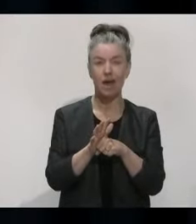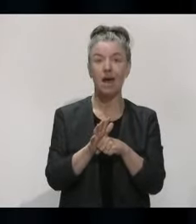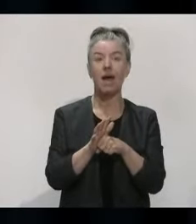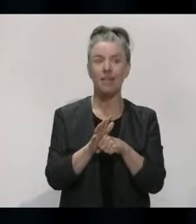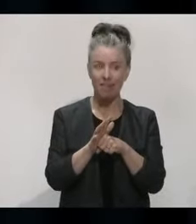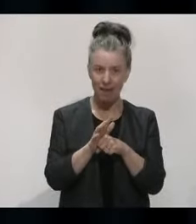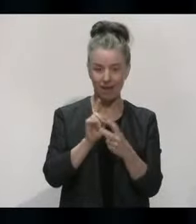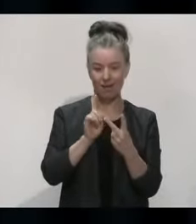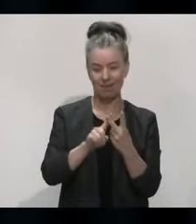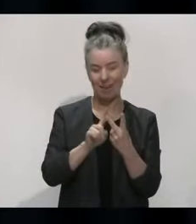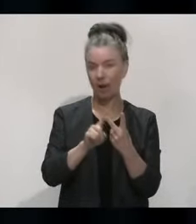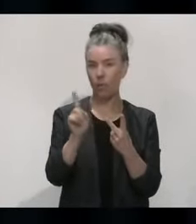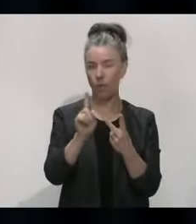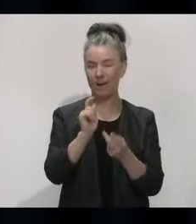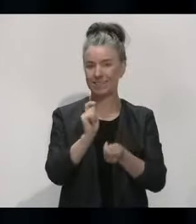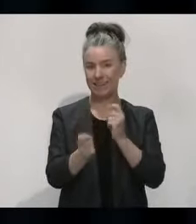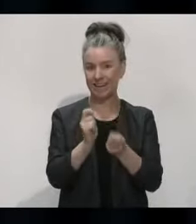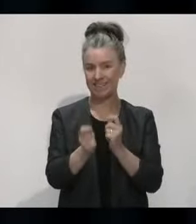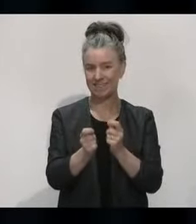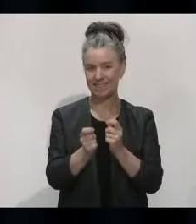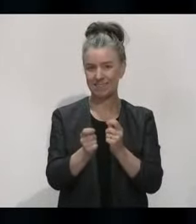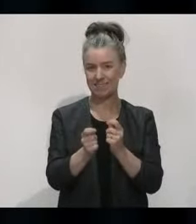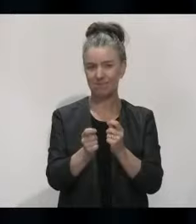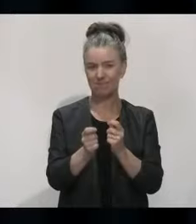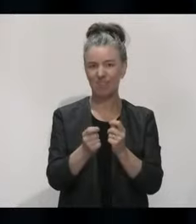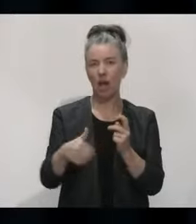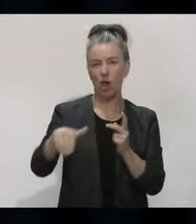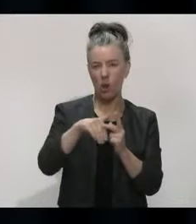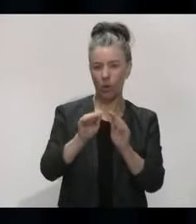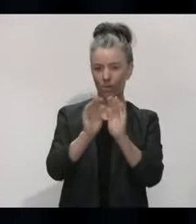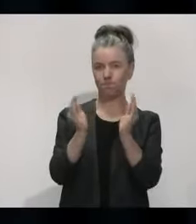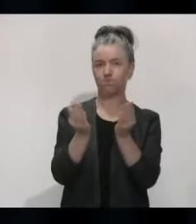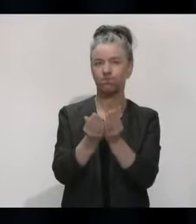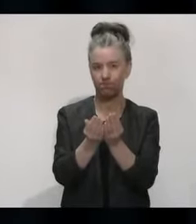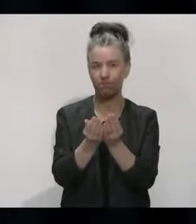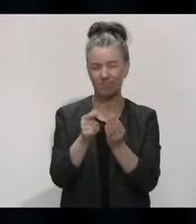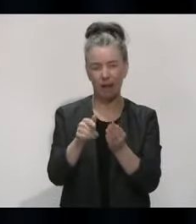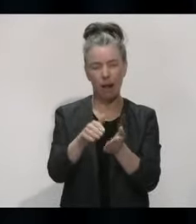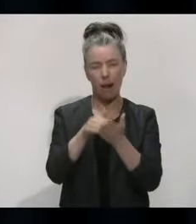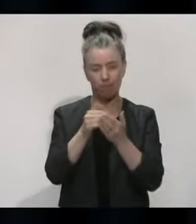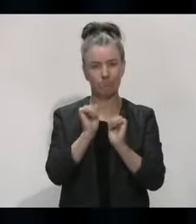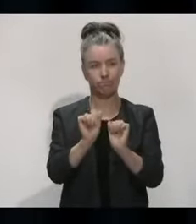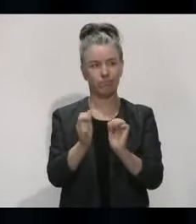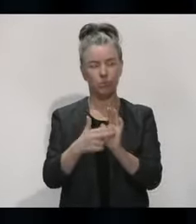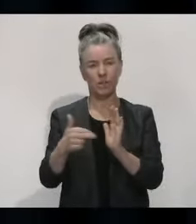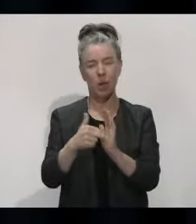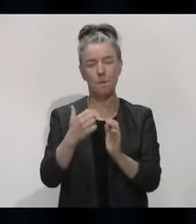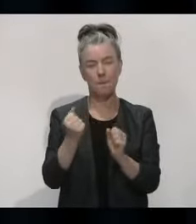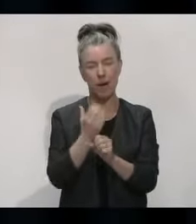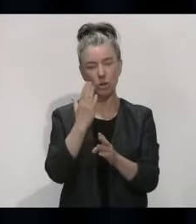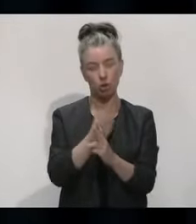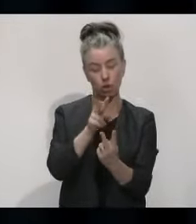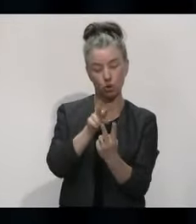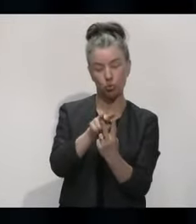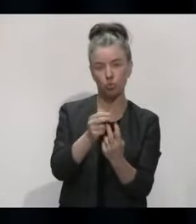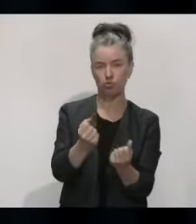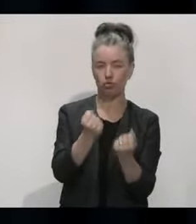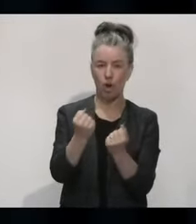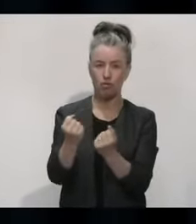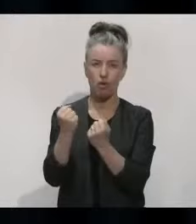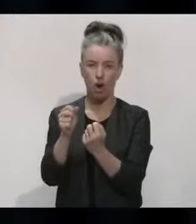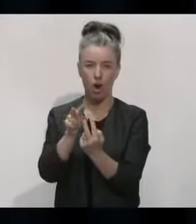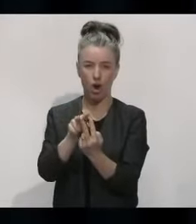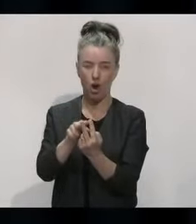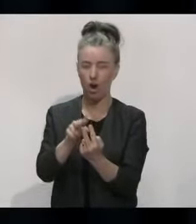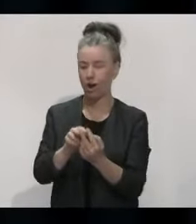testing is obviously the second, you know, isolation and testing is obviously the second line of defence there. We want to make sure both of those regimes are as robust as we